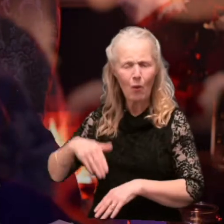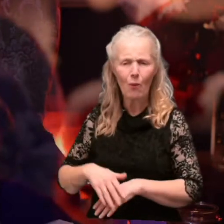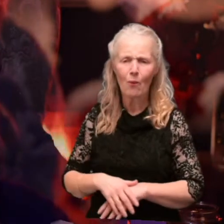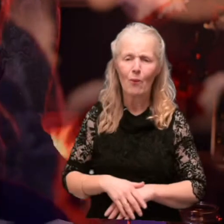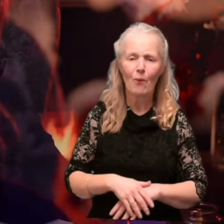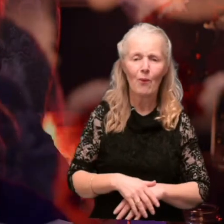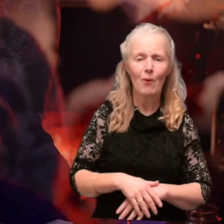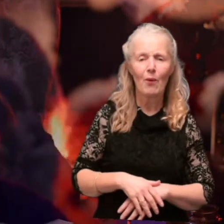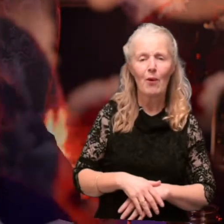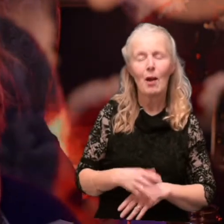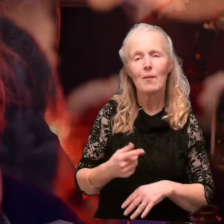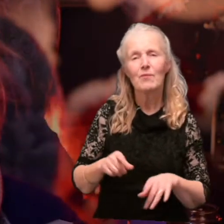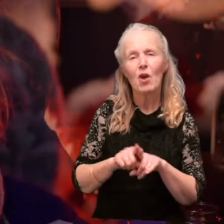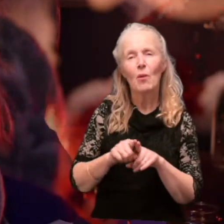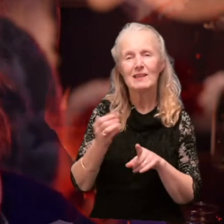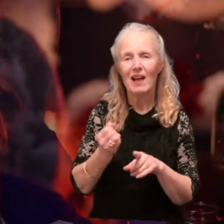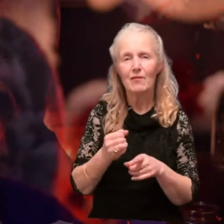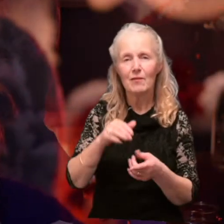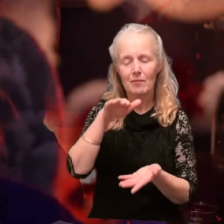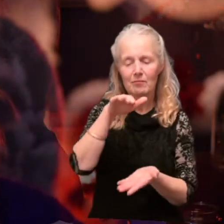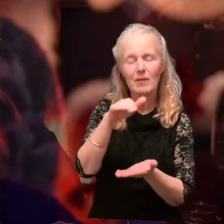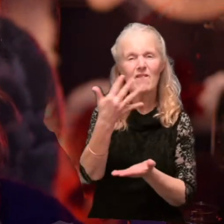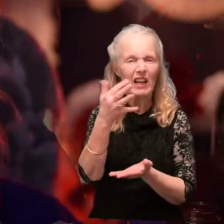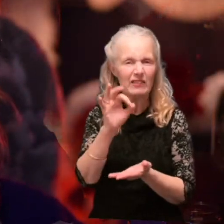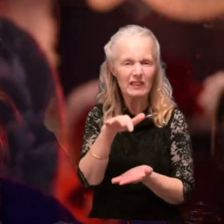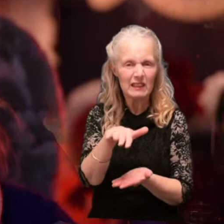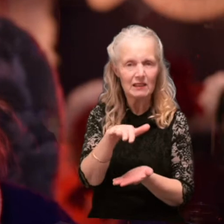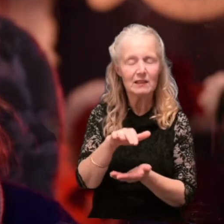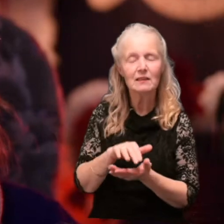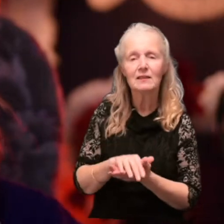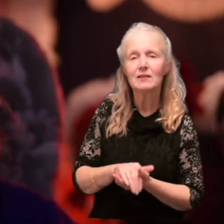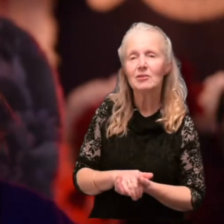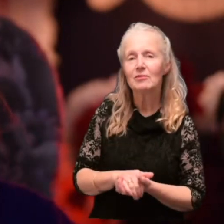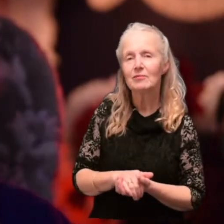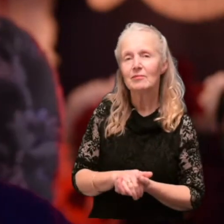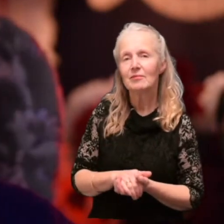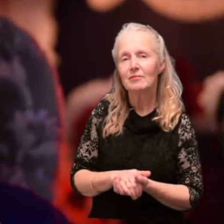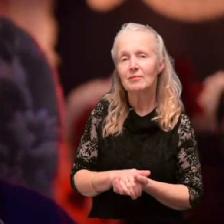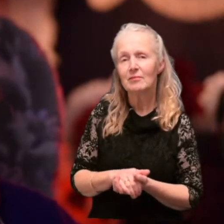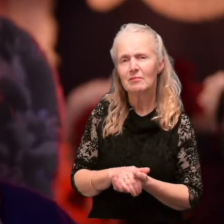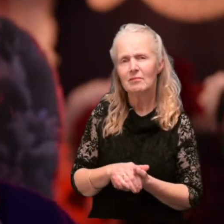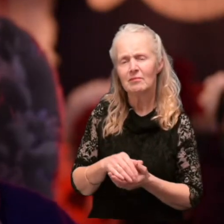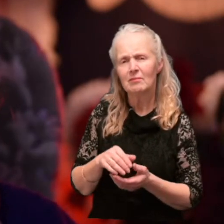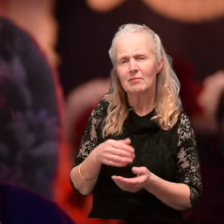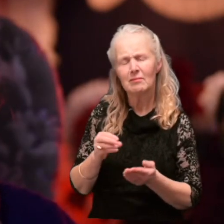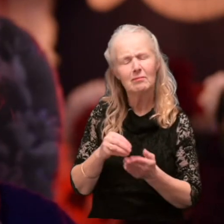But they always come in packs of 50, don't they? Did she buy these at the pound shop?